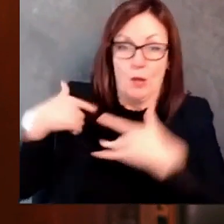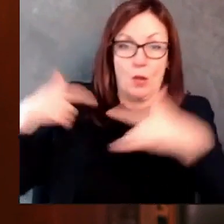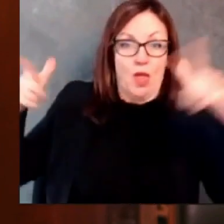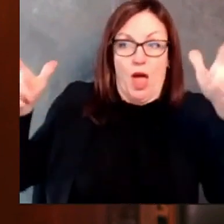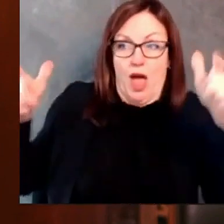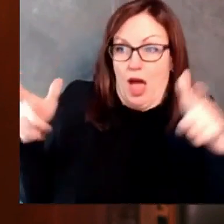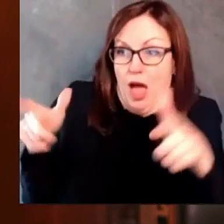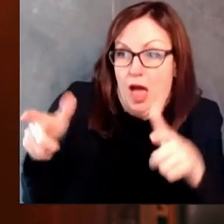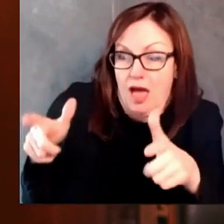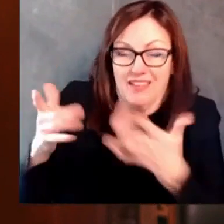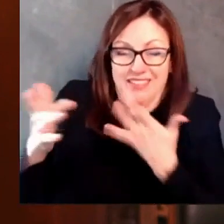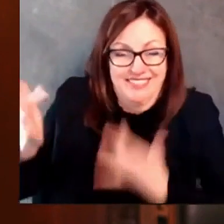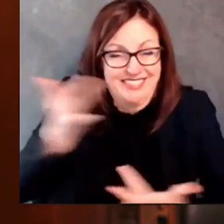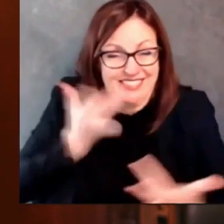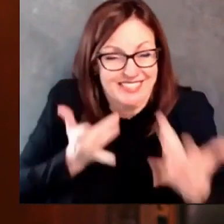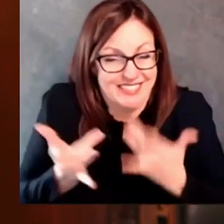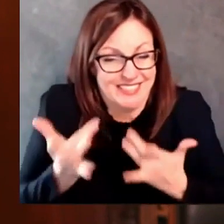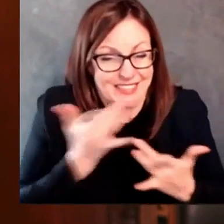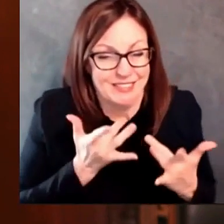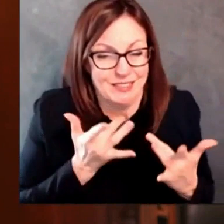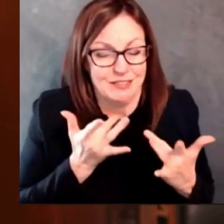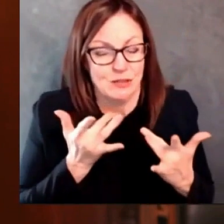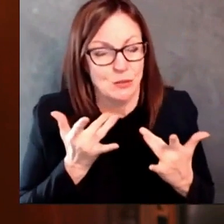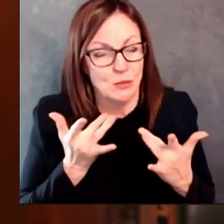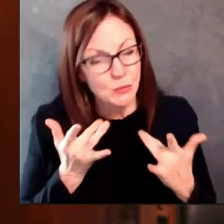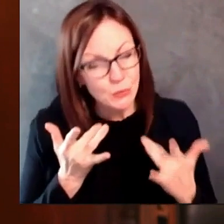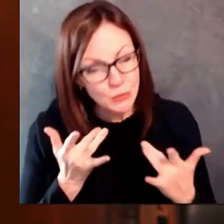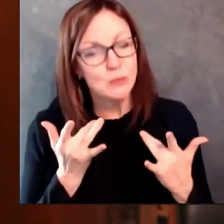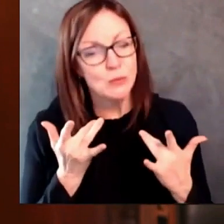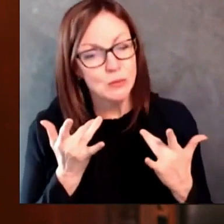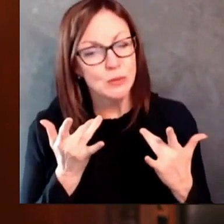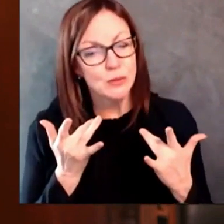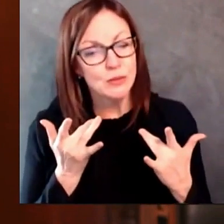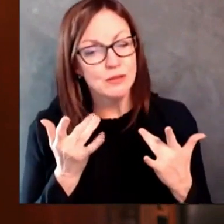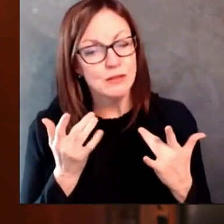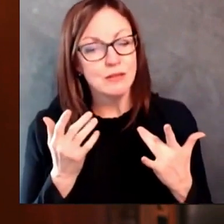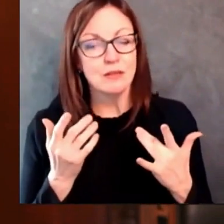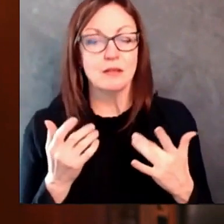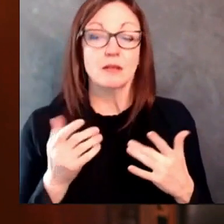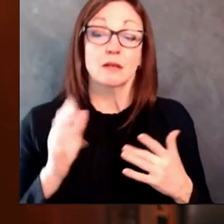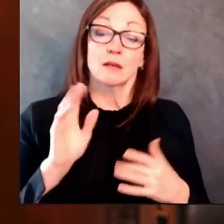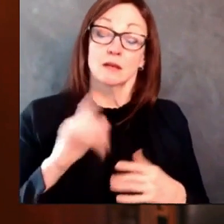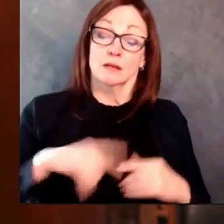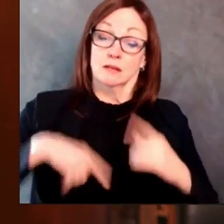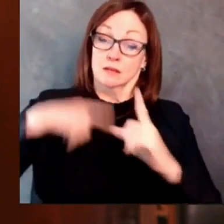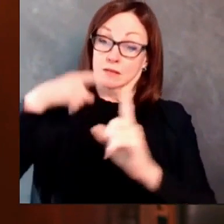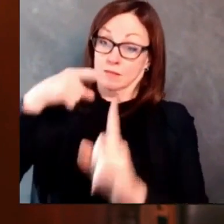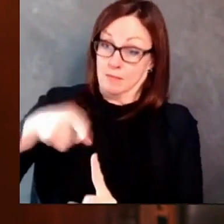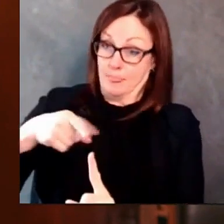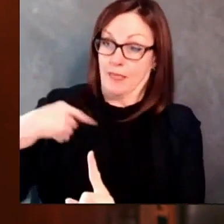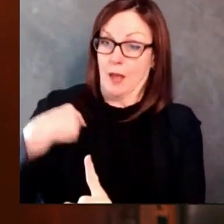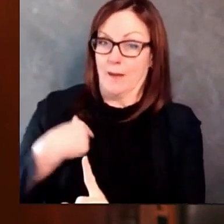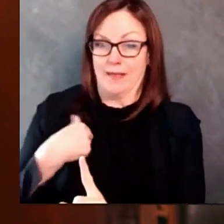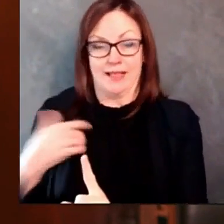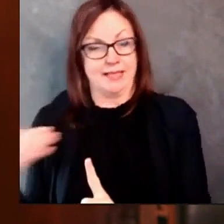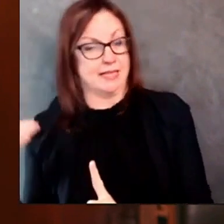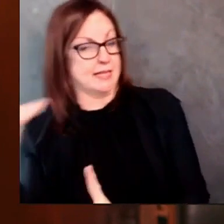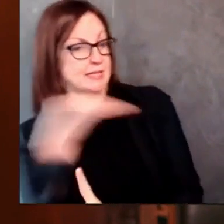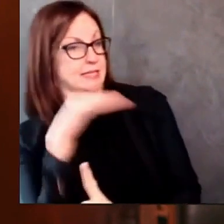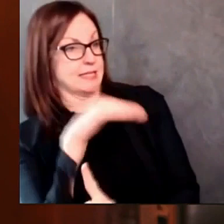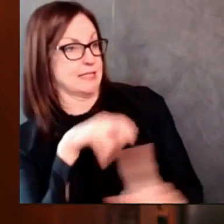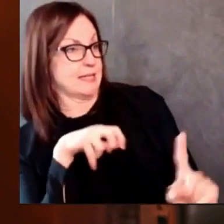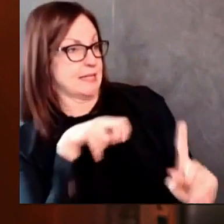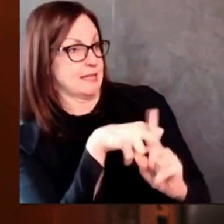be heading here to support Wisconsin folks at Marshfield Medical Center facilities in Marshfield, Eau Claire, Beaver Dam,